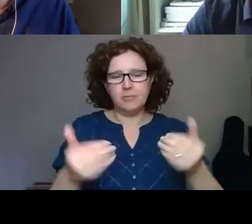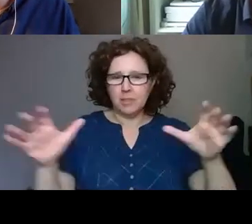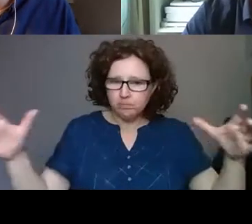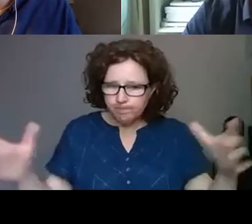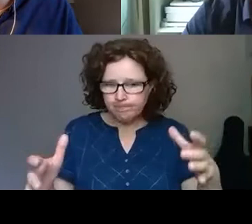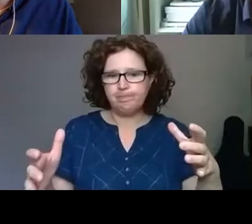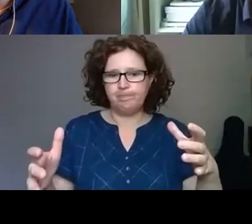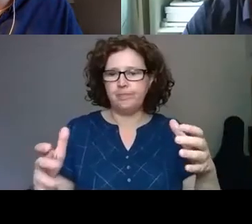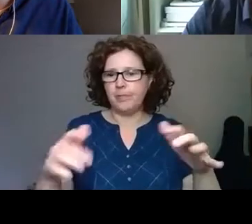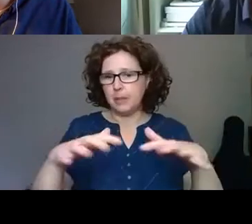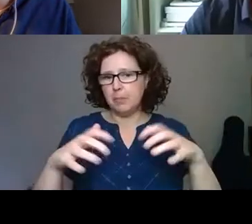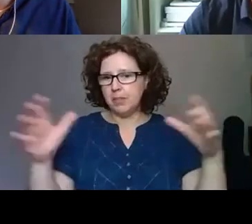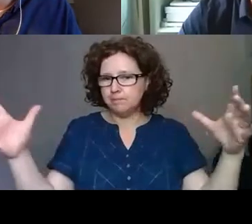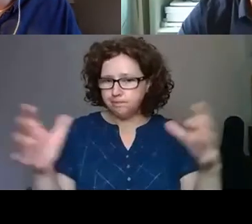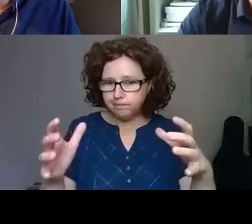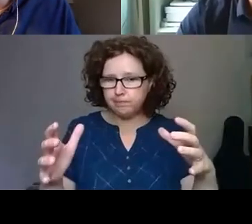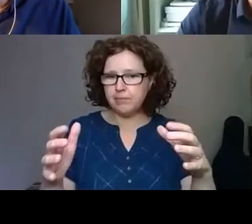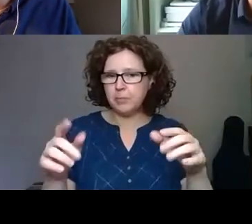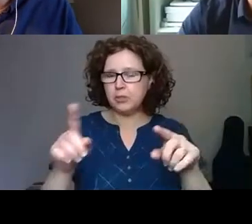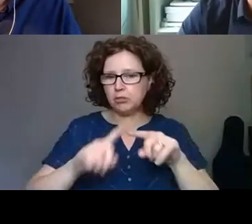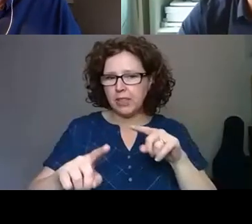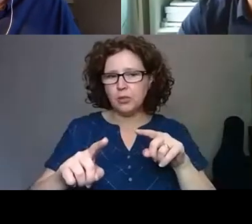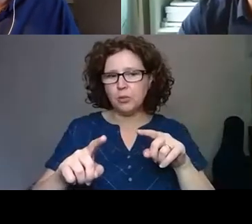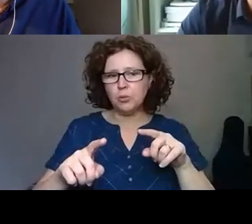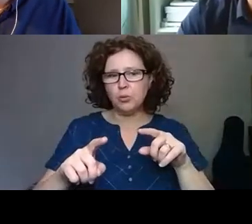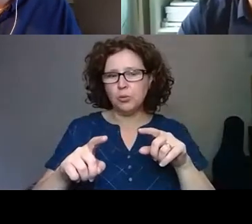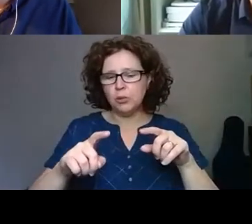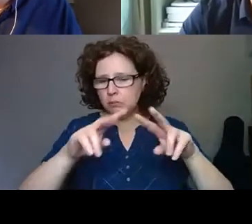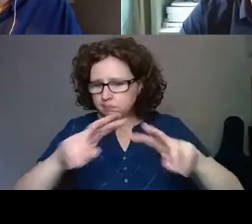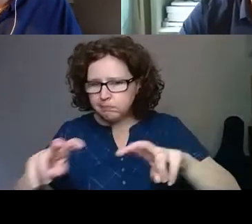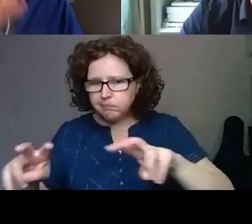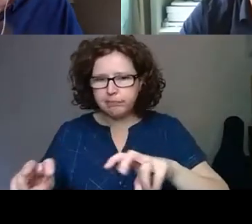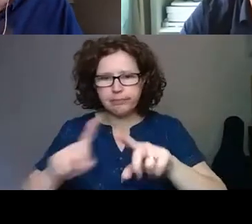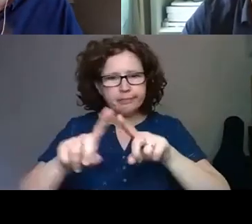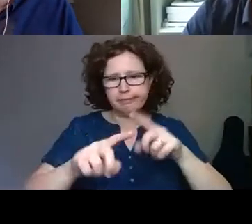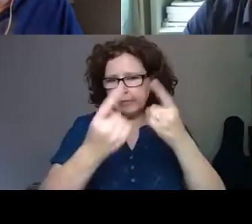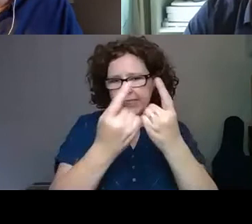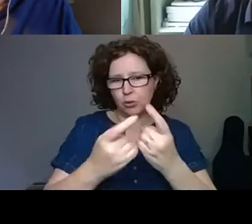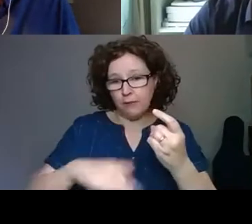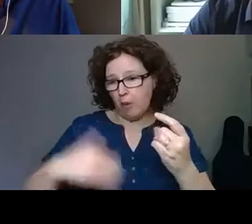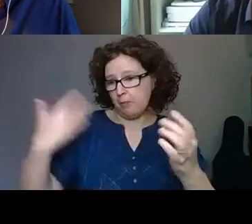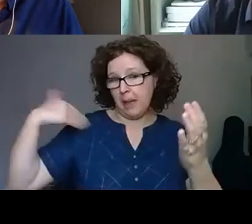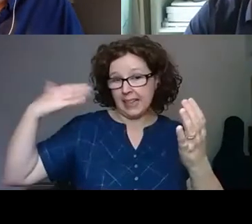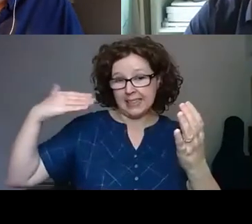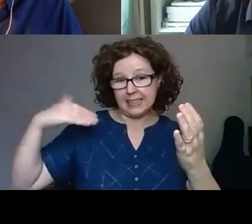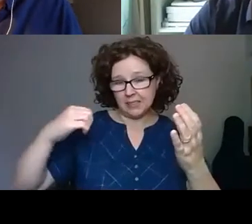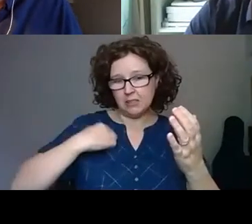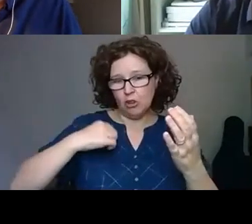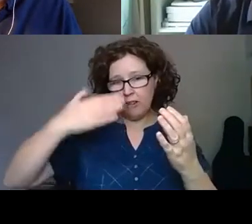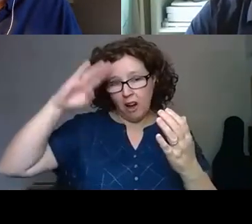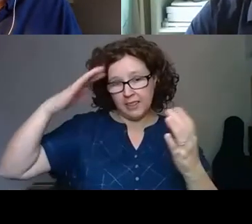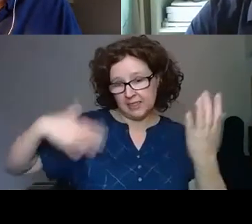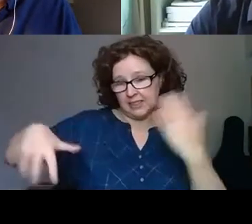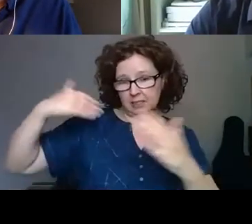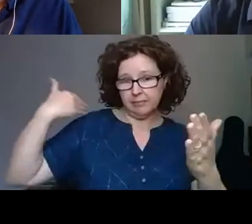in a shared exploration of a range of issues from our collective past. Excuse me. And